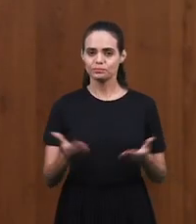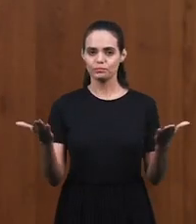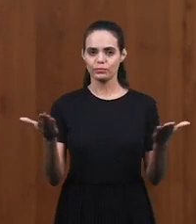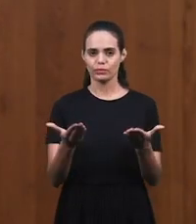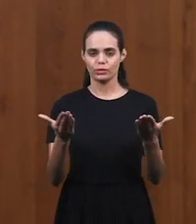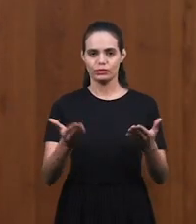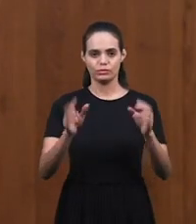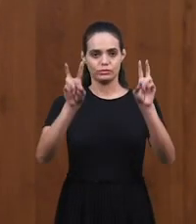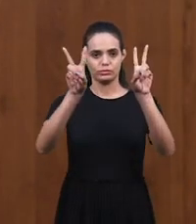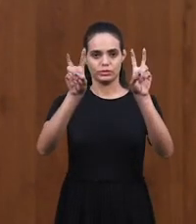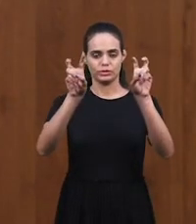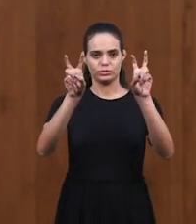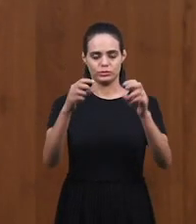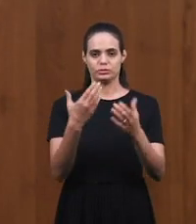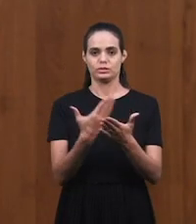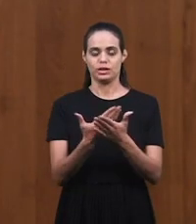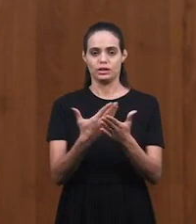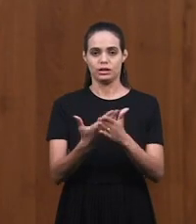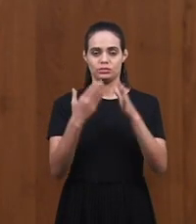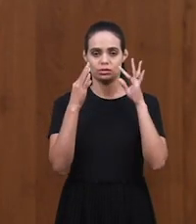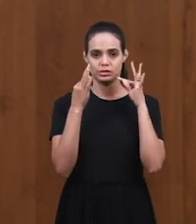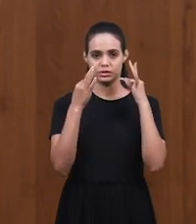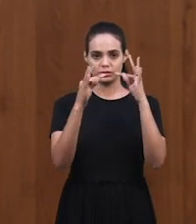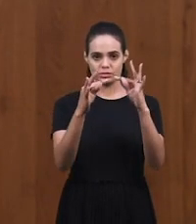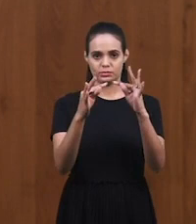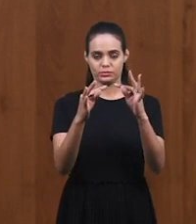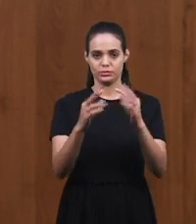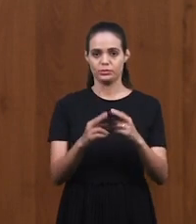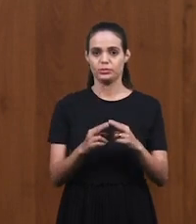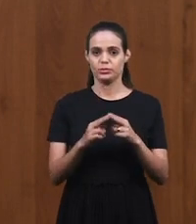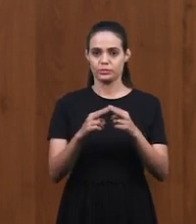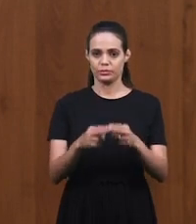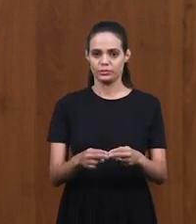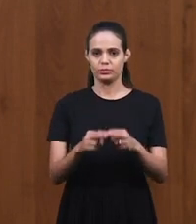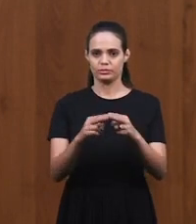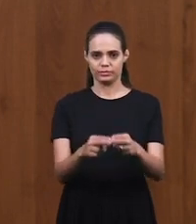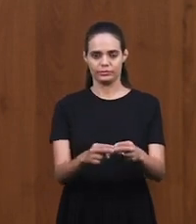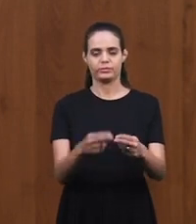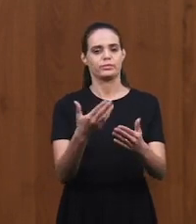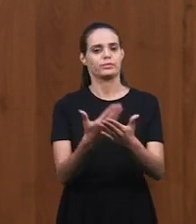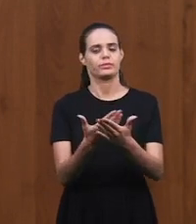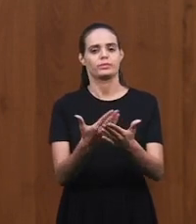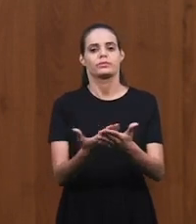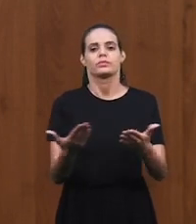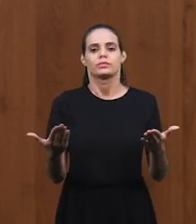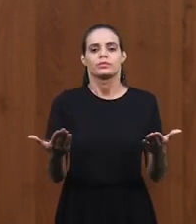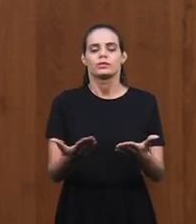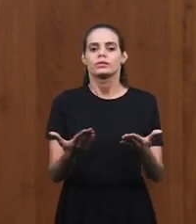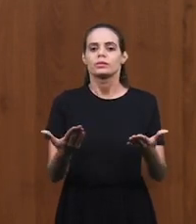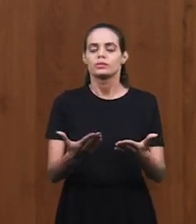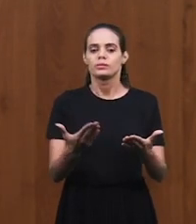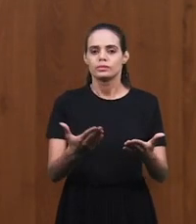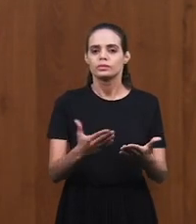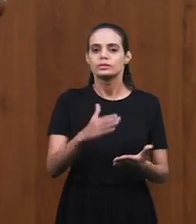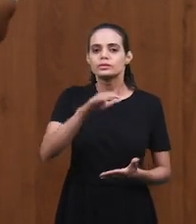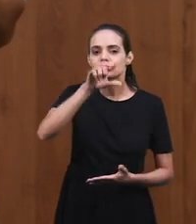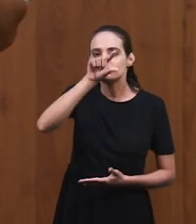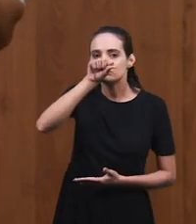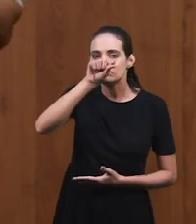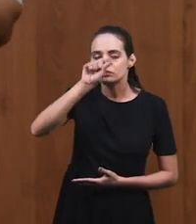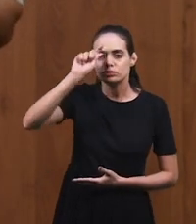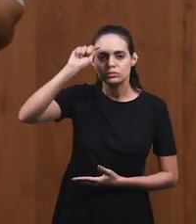Today, the theme of our class is Testimony of Noah. In this class, we will talk about